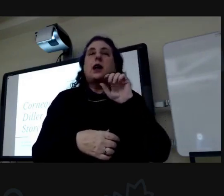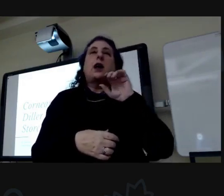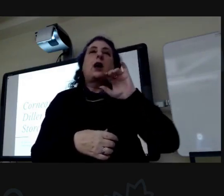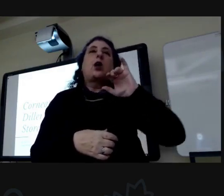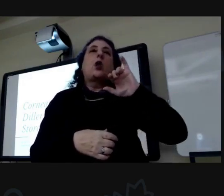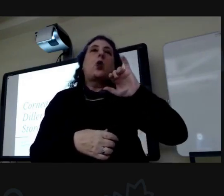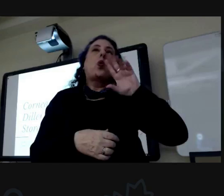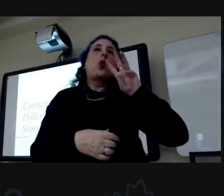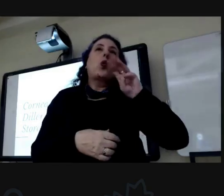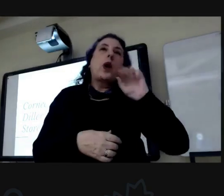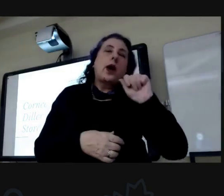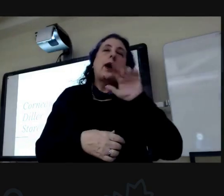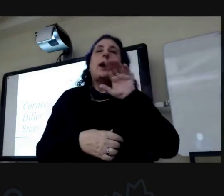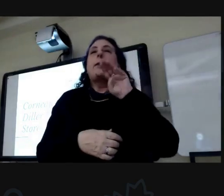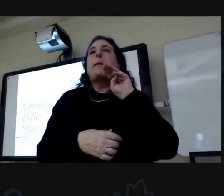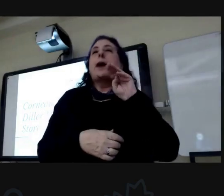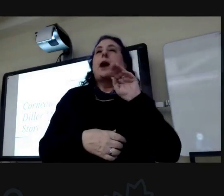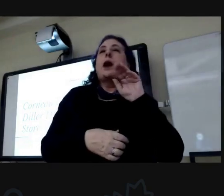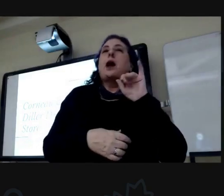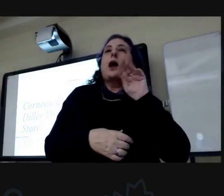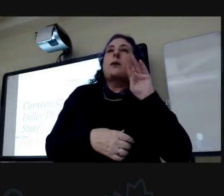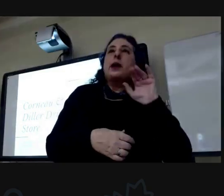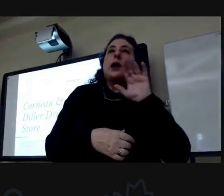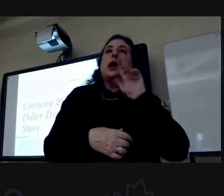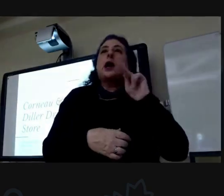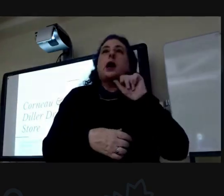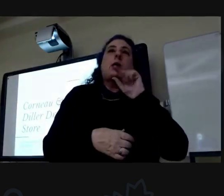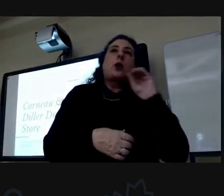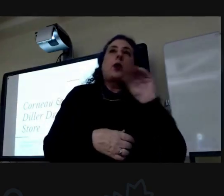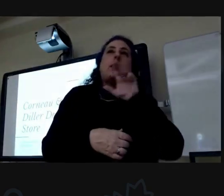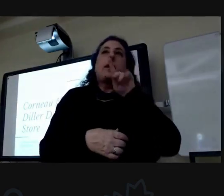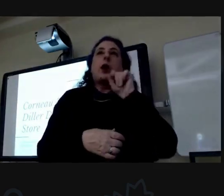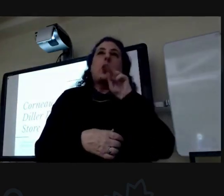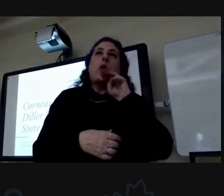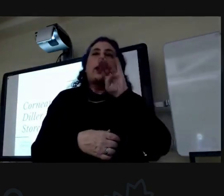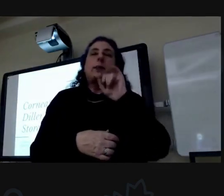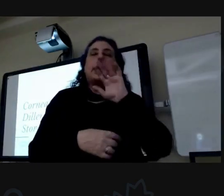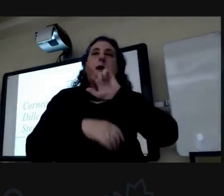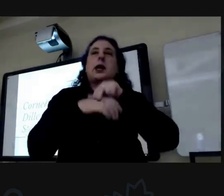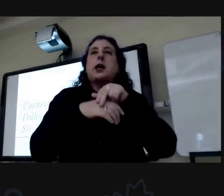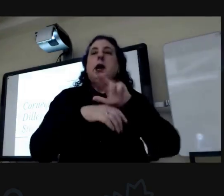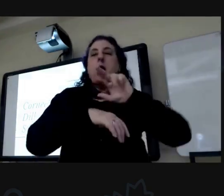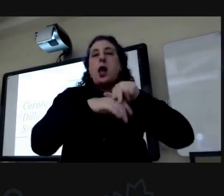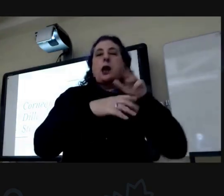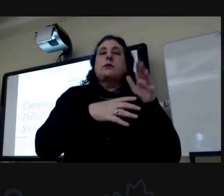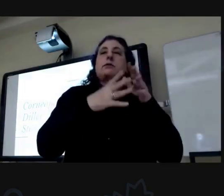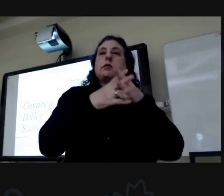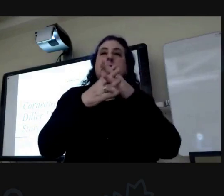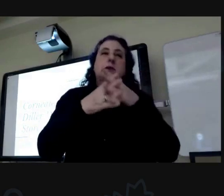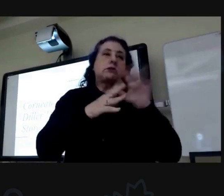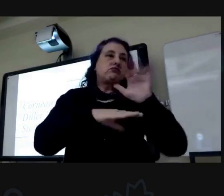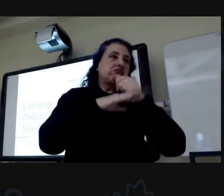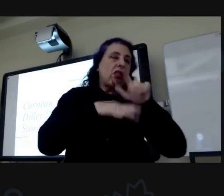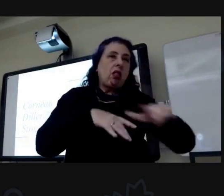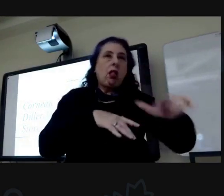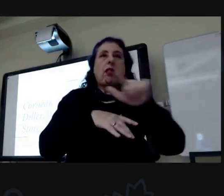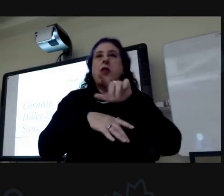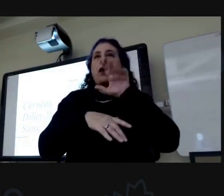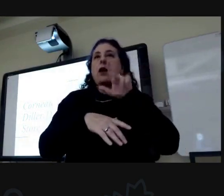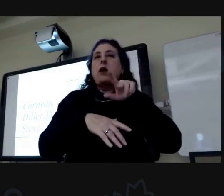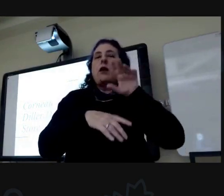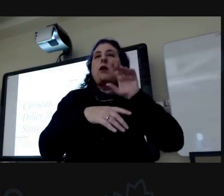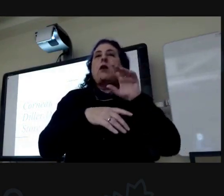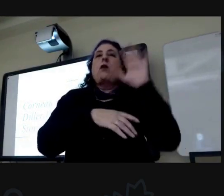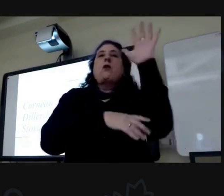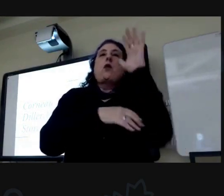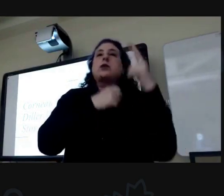Miami, Kickapoo, and Potawatomi nations. Native Americans shape the landscape that the forest preserve district sits within and